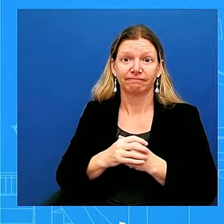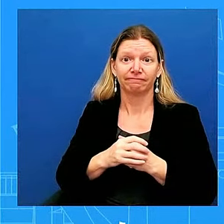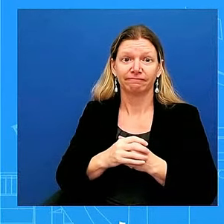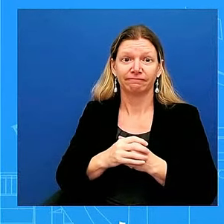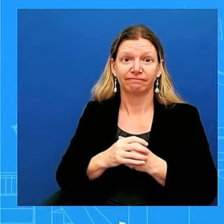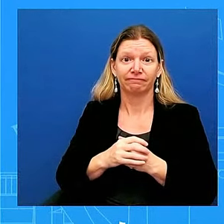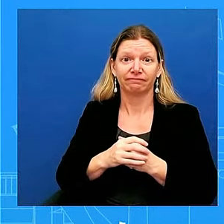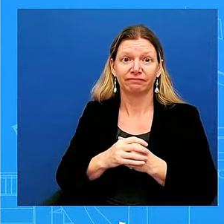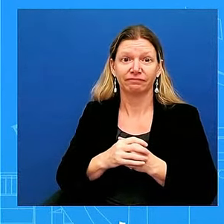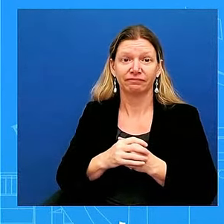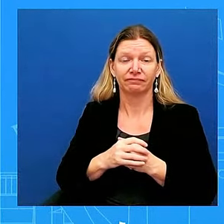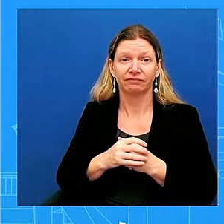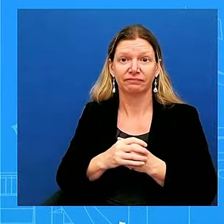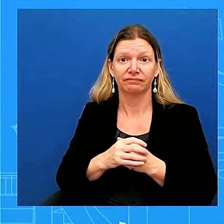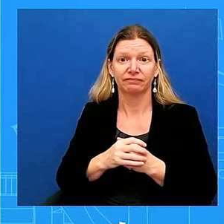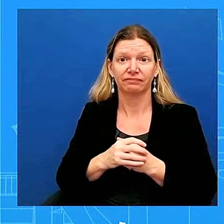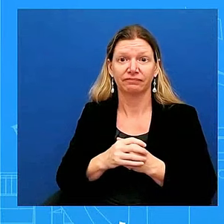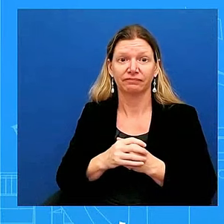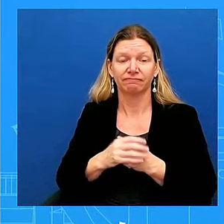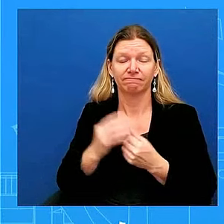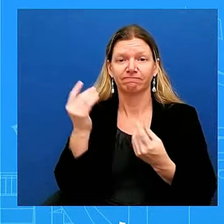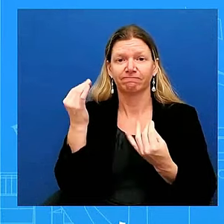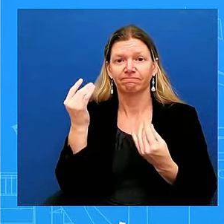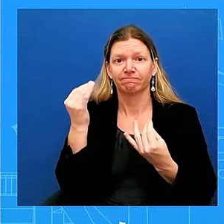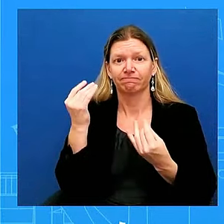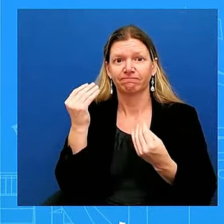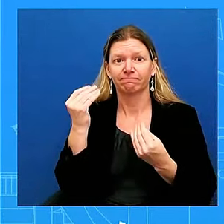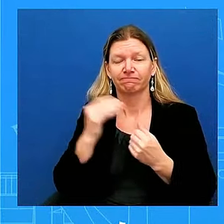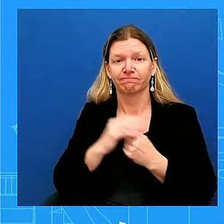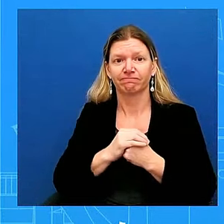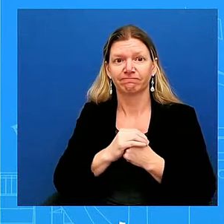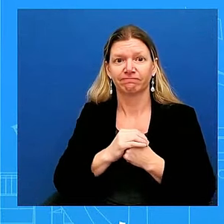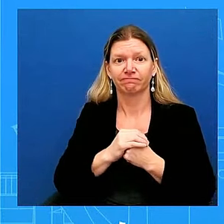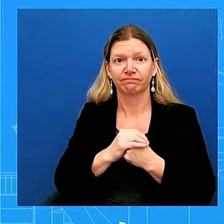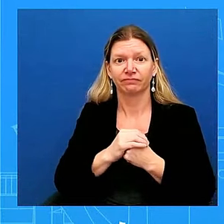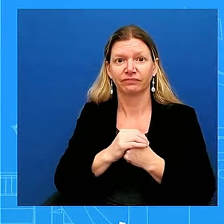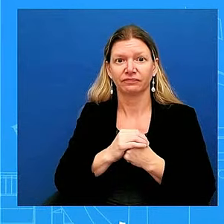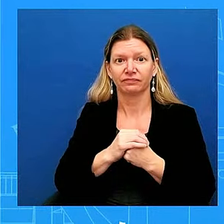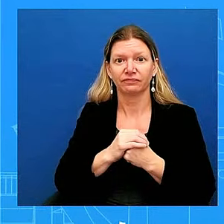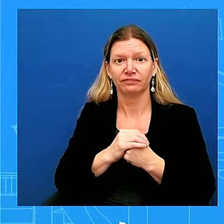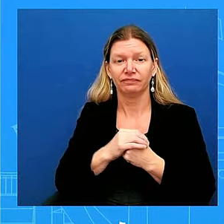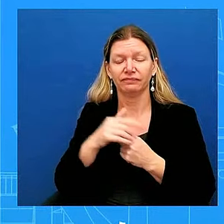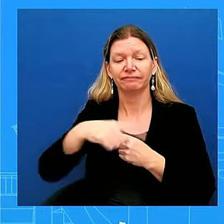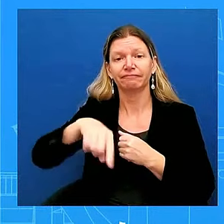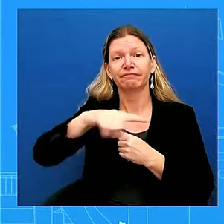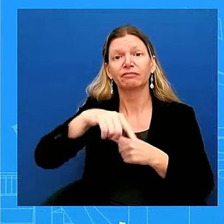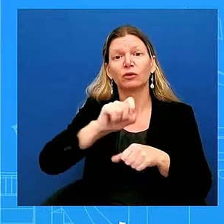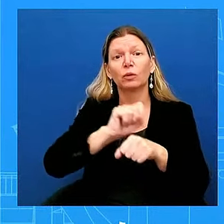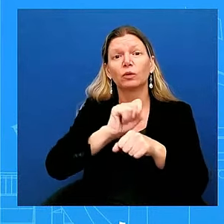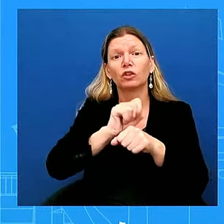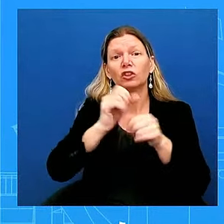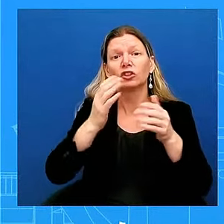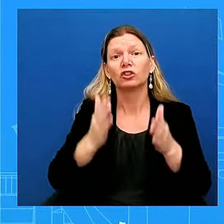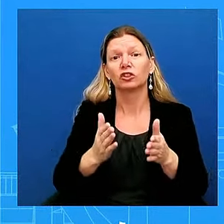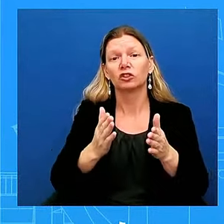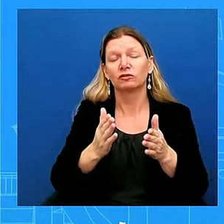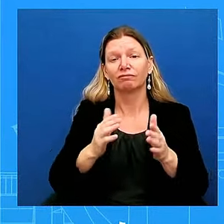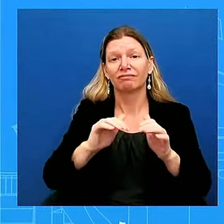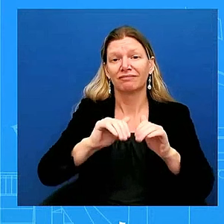way that these workers get their fair pay, right, get their wages.